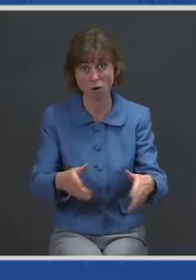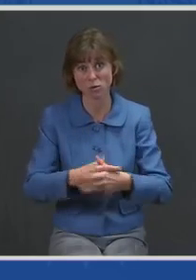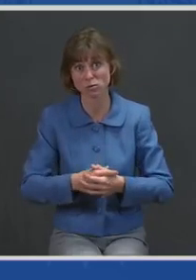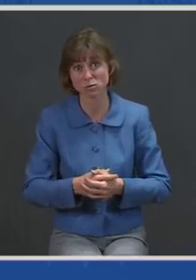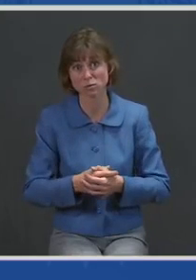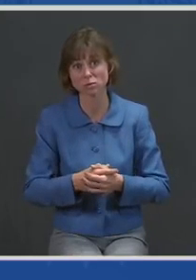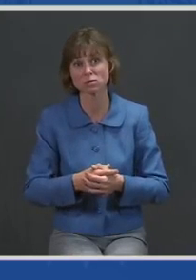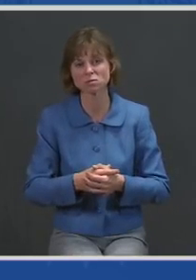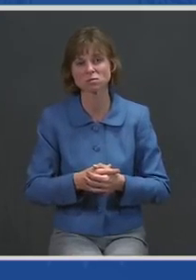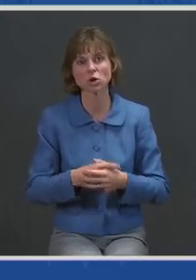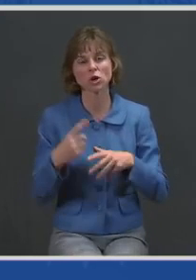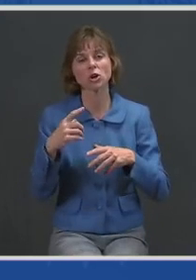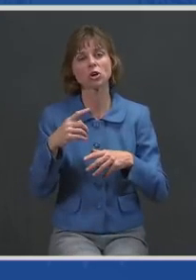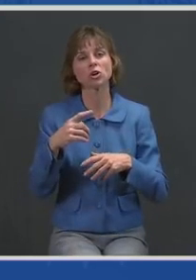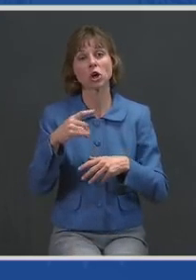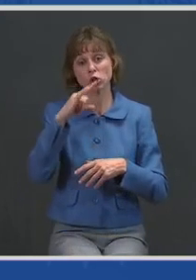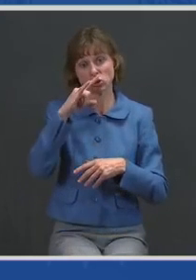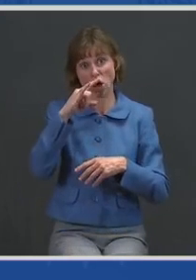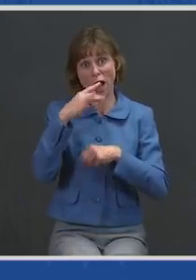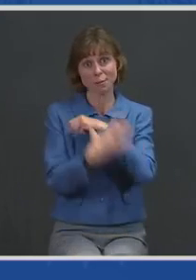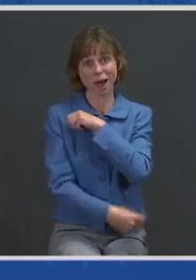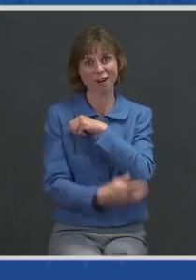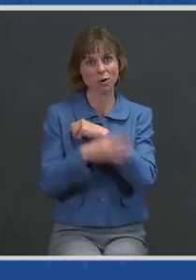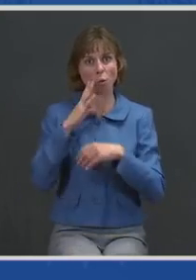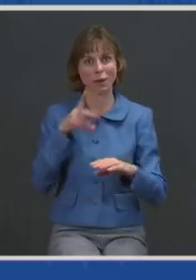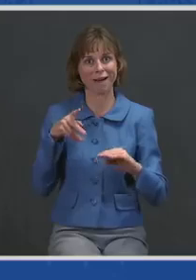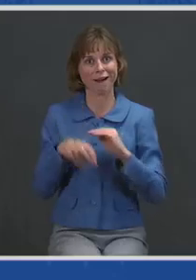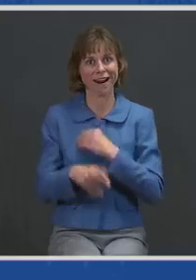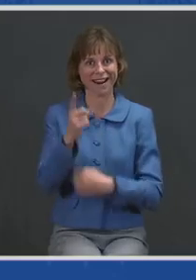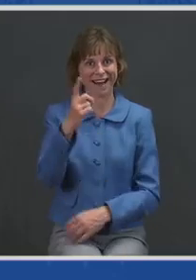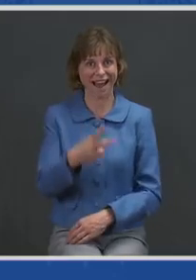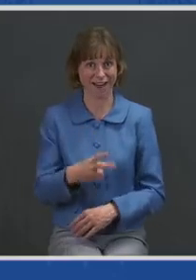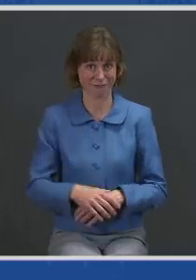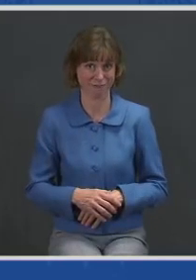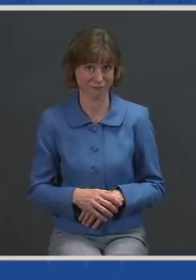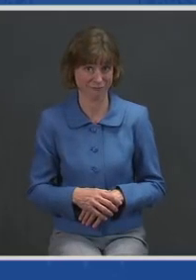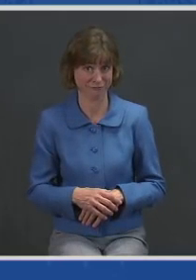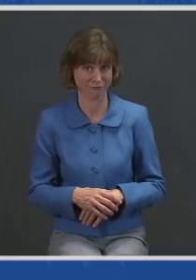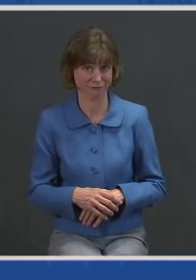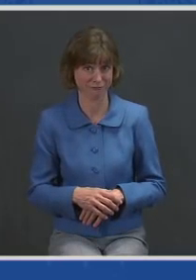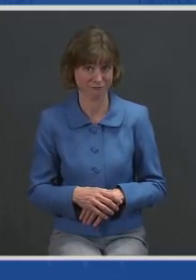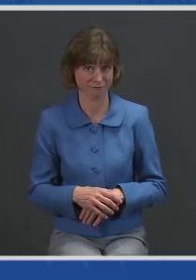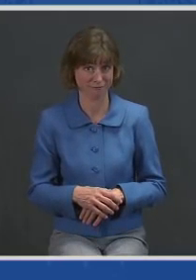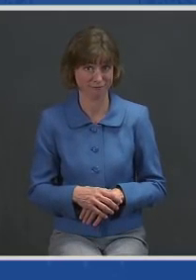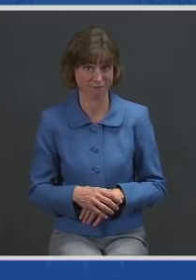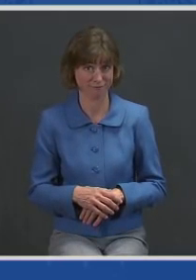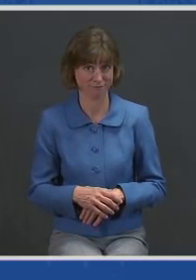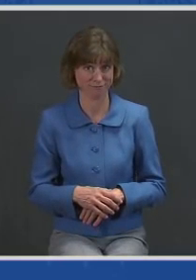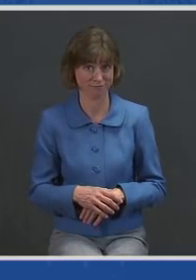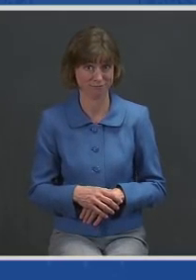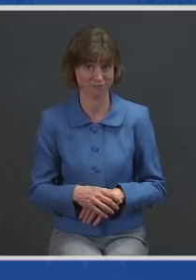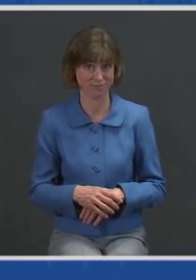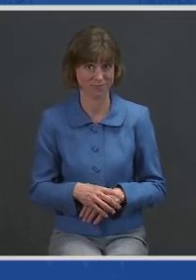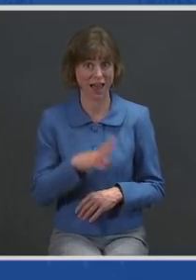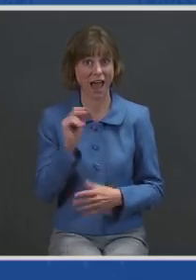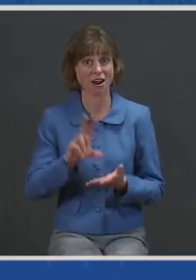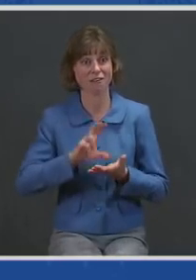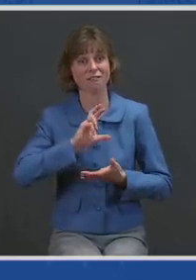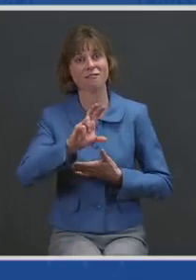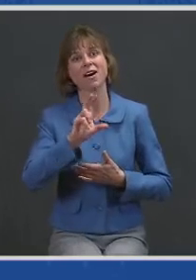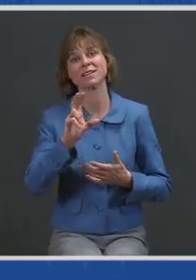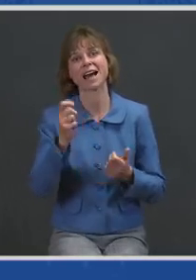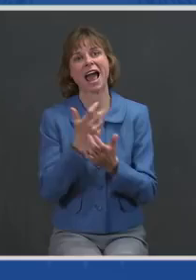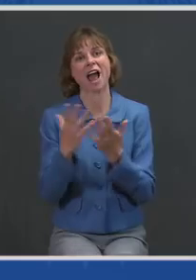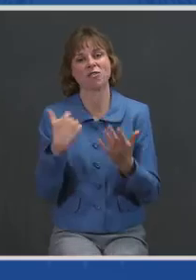poverty in this country in half, according to the experts. And it funds all the steps